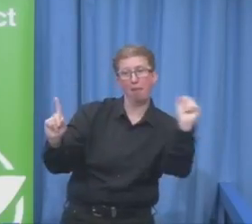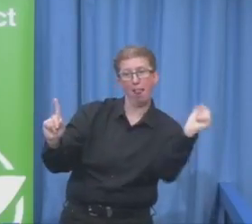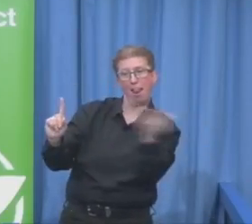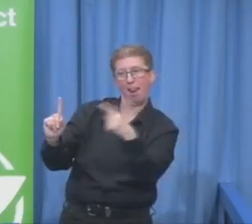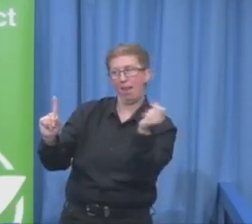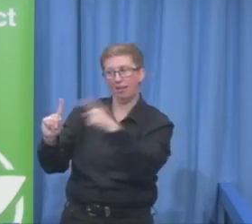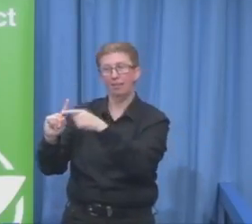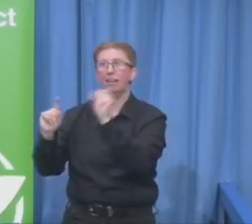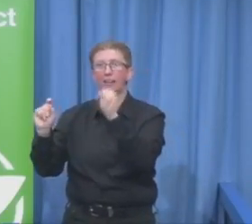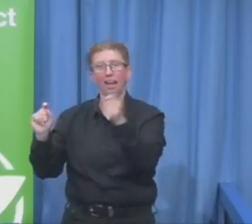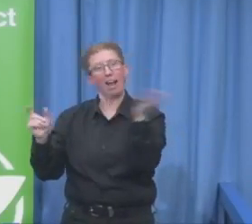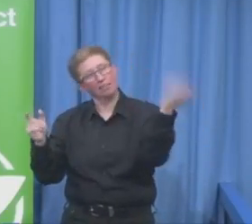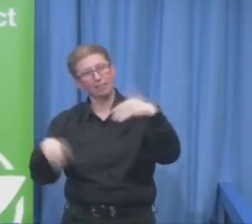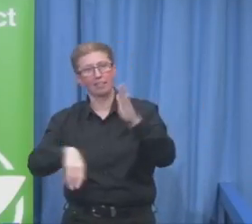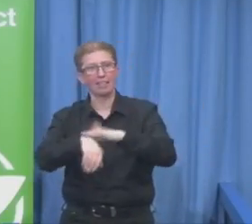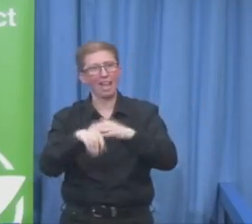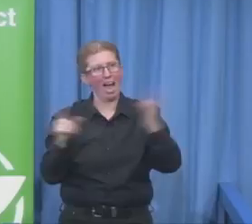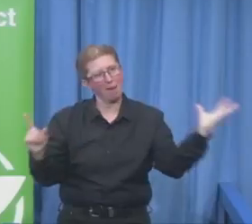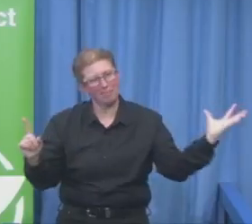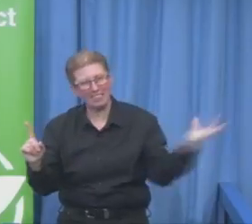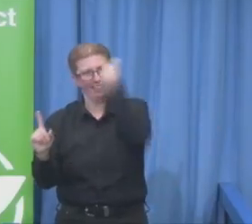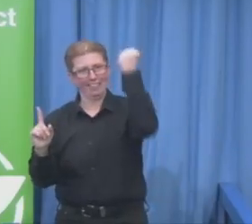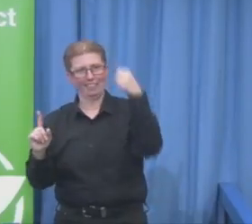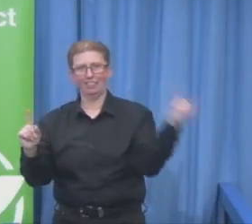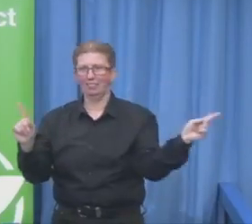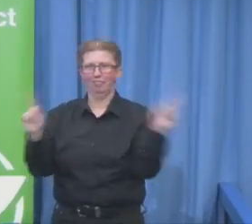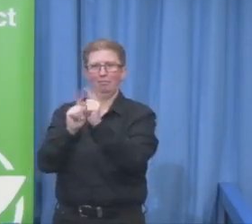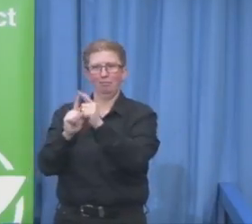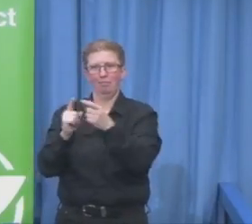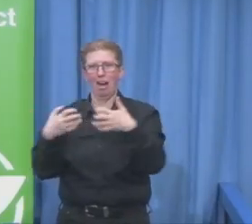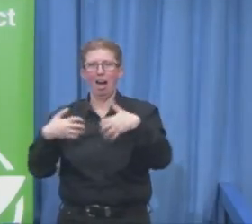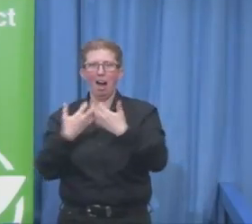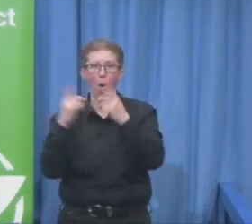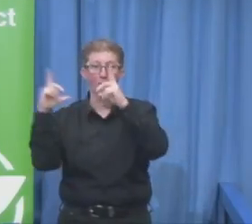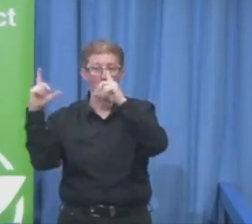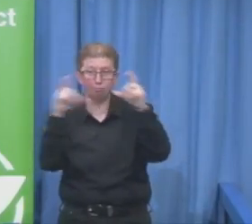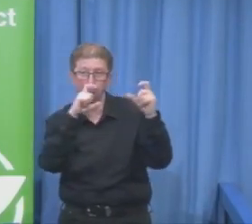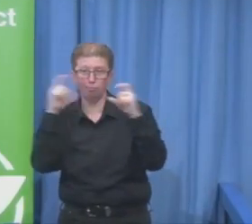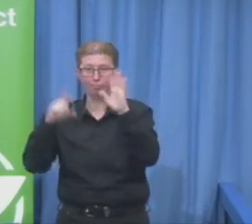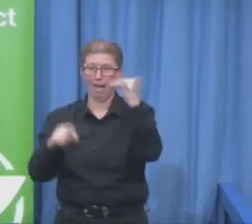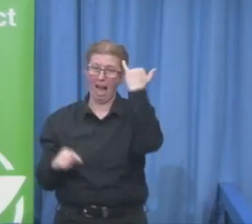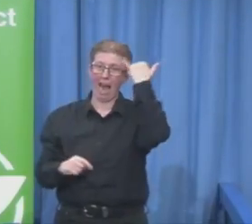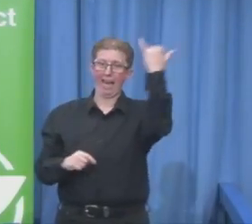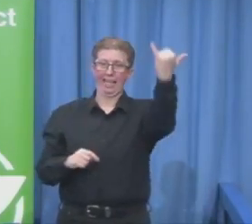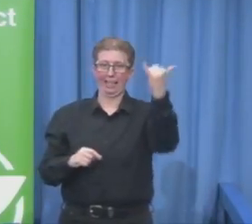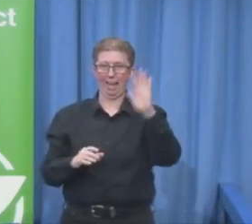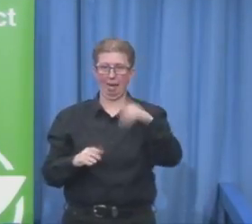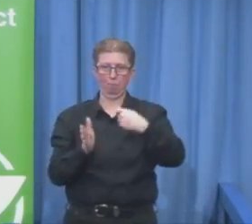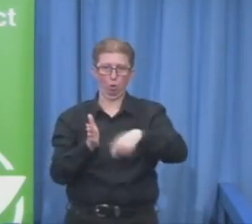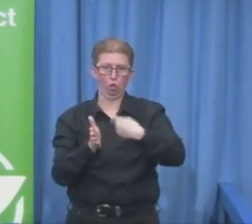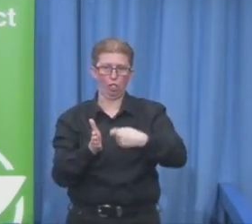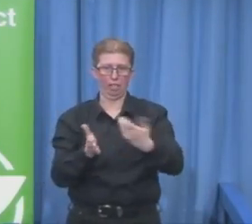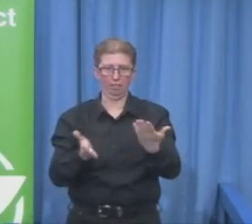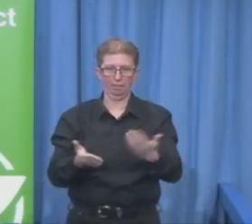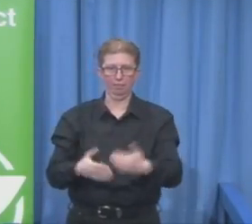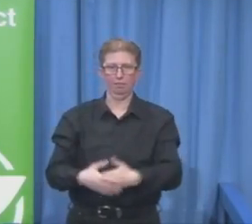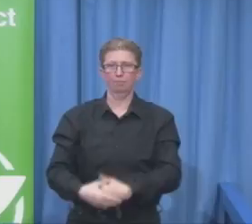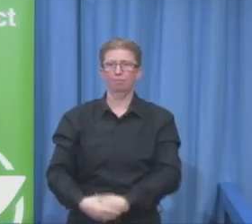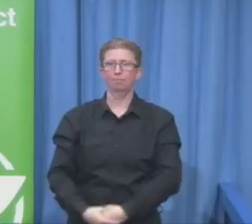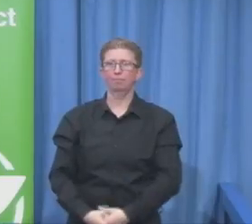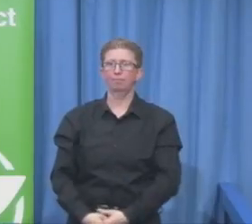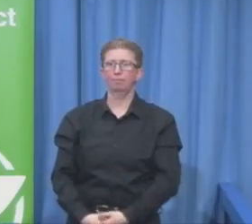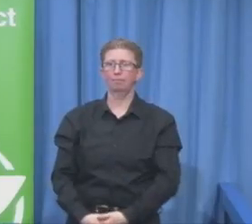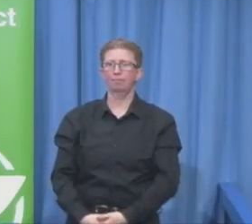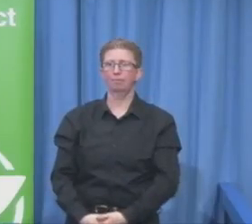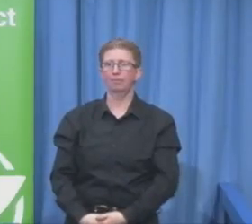there he is. He's snuck up around the side. Hello. Hardly fabulous, but I think Tom Oh, you are so fabulous. Thank you so much.